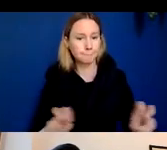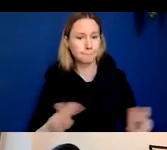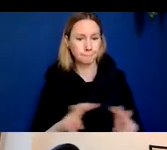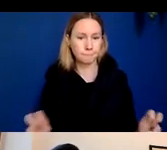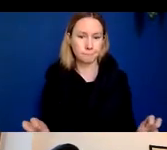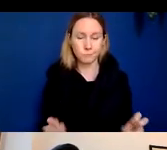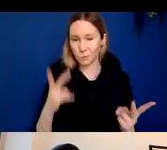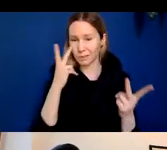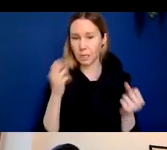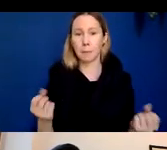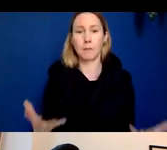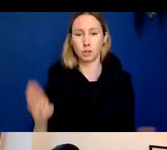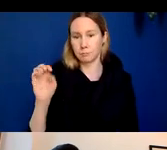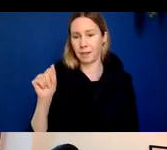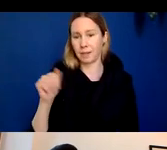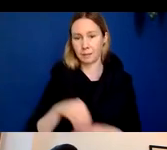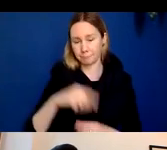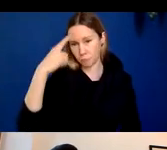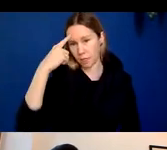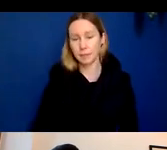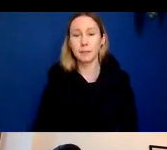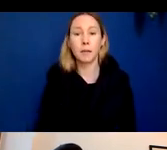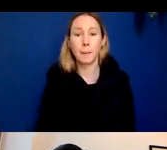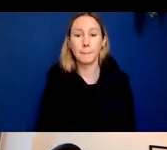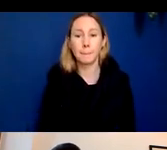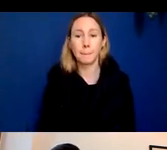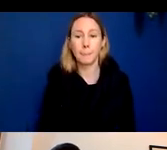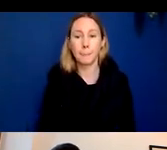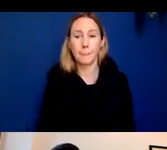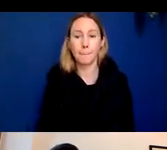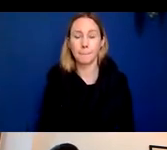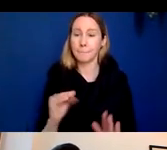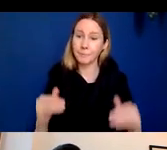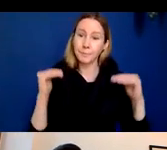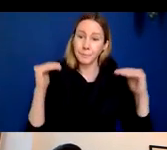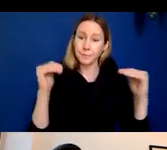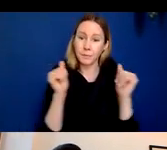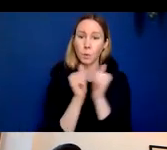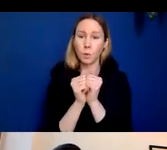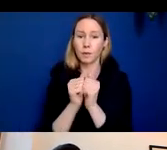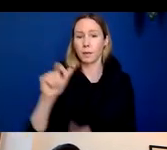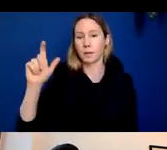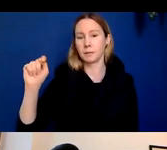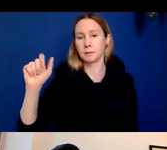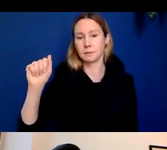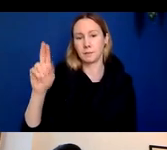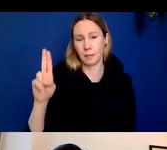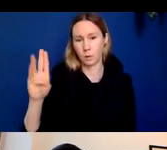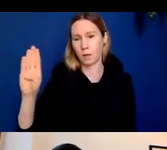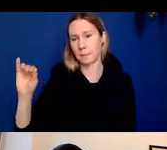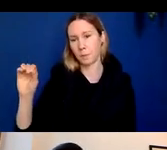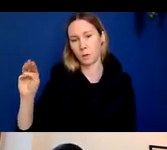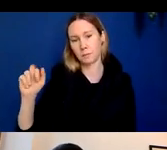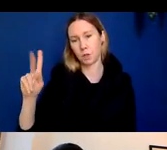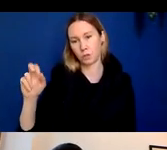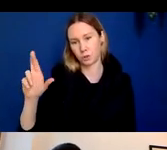of amyloid beta in somebody's brain. And there's also been advancements in tau biomarkers. So there's now such a thing